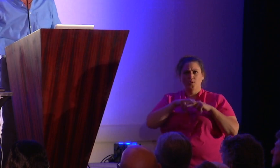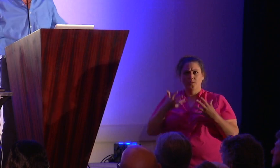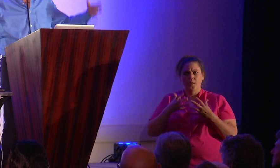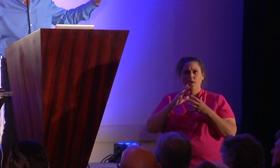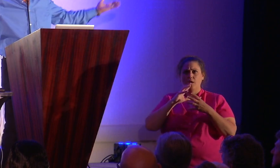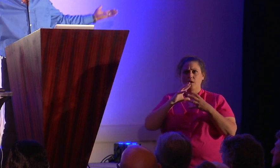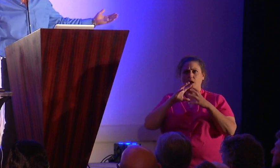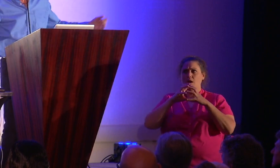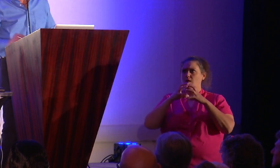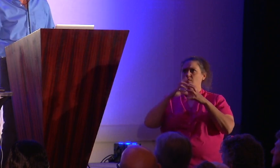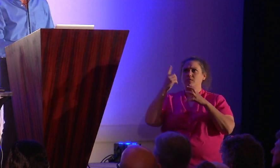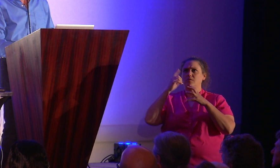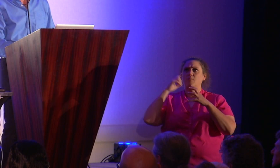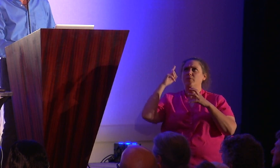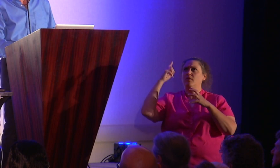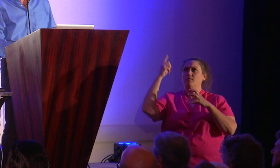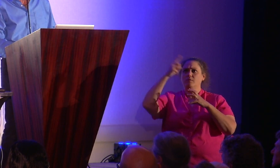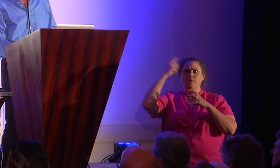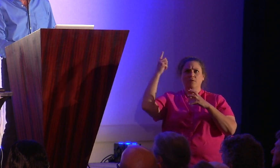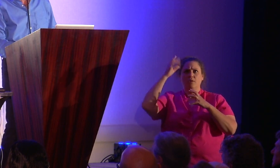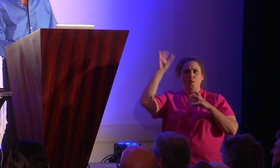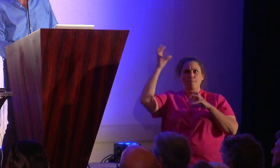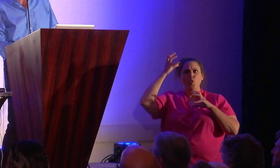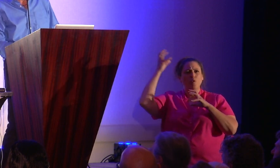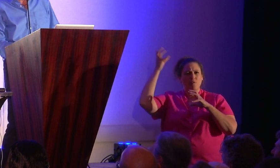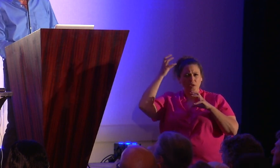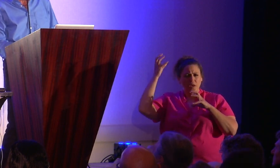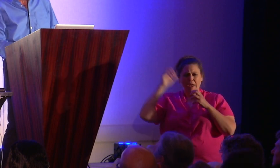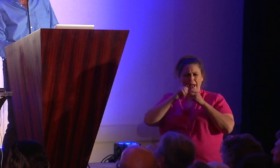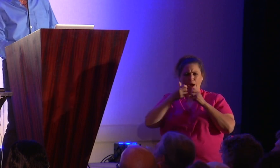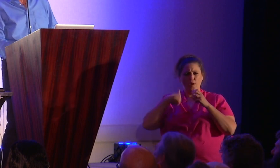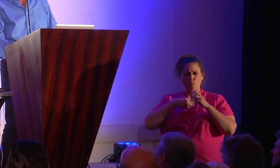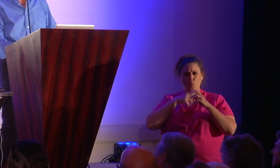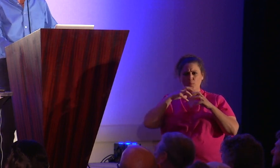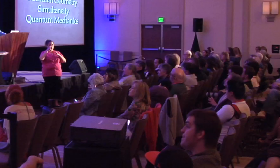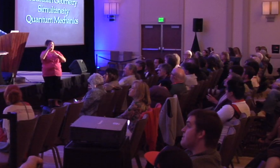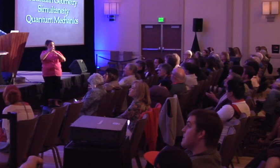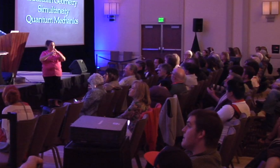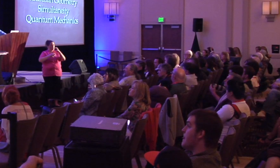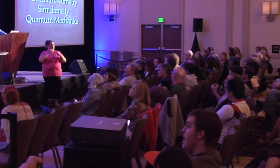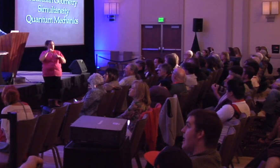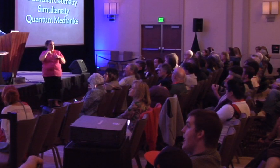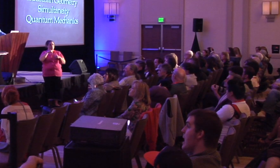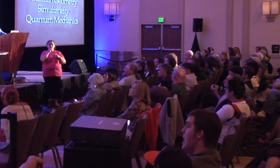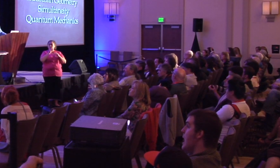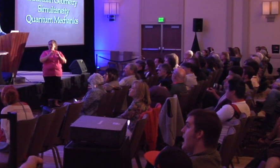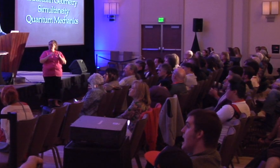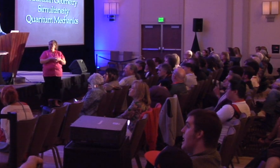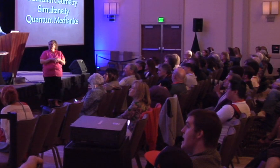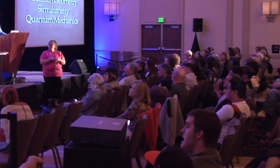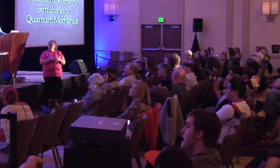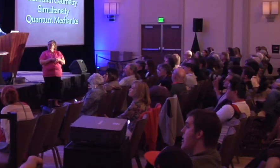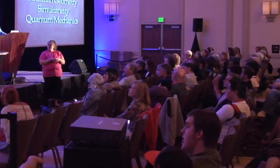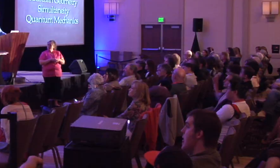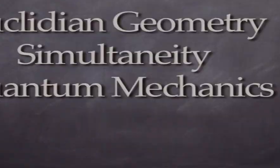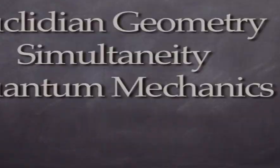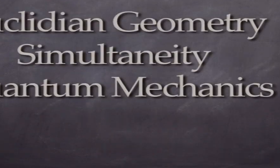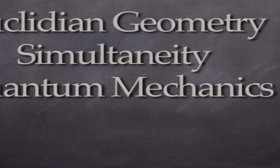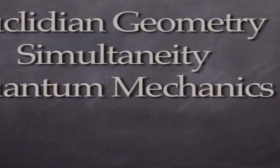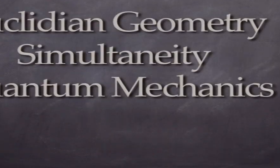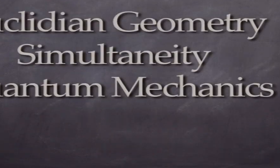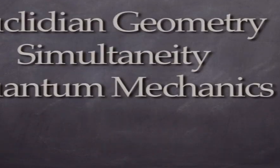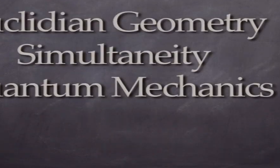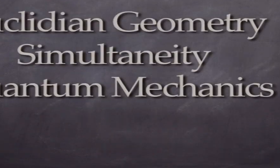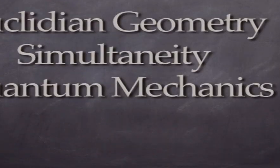over us. How could we be moving, and how could we be moving around it? So just a couple more examples of